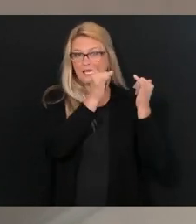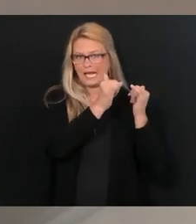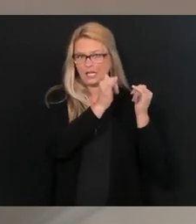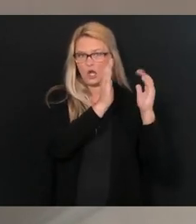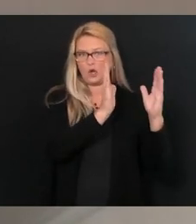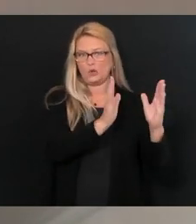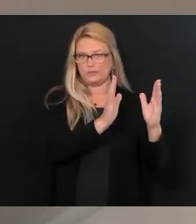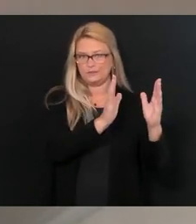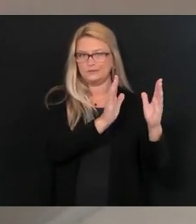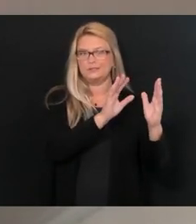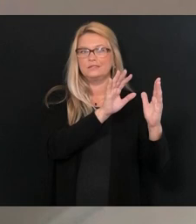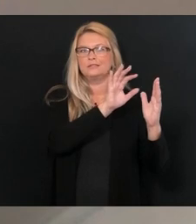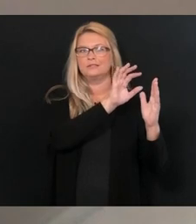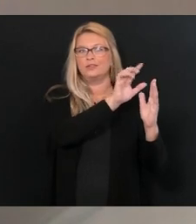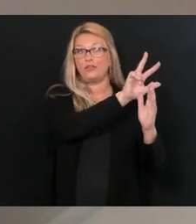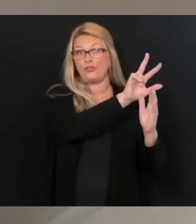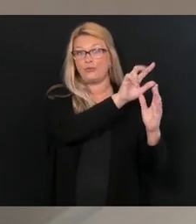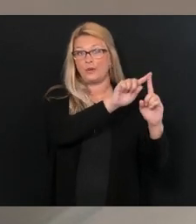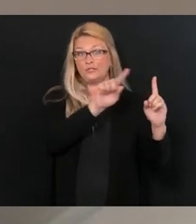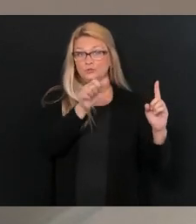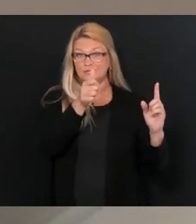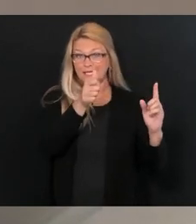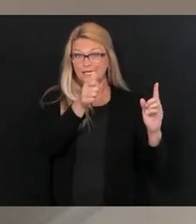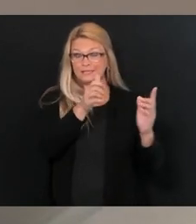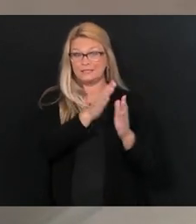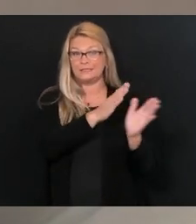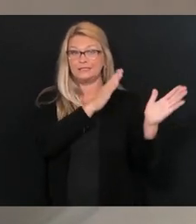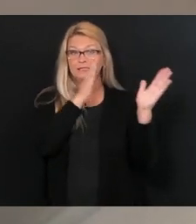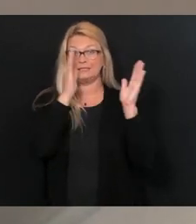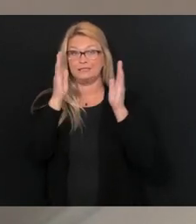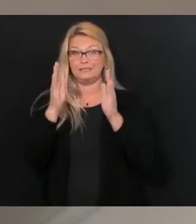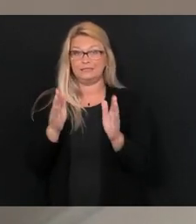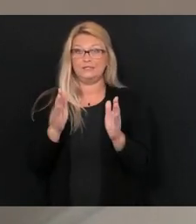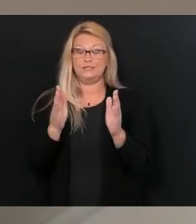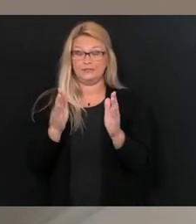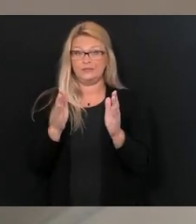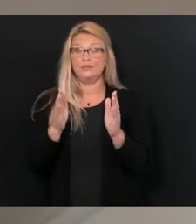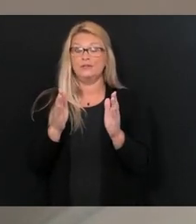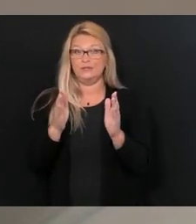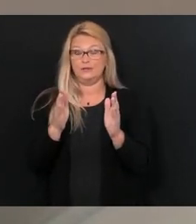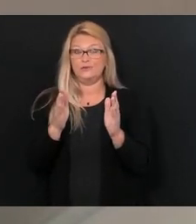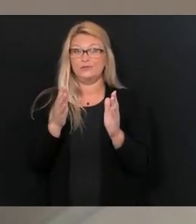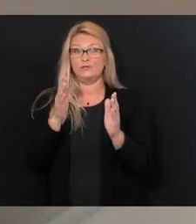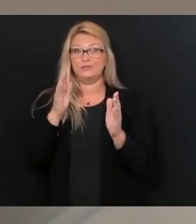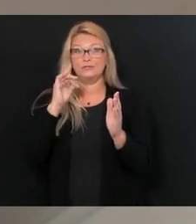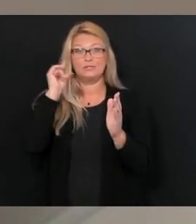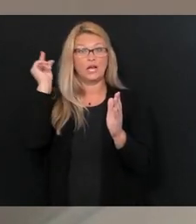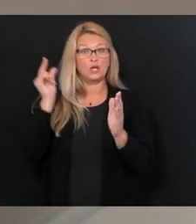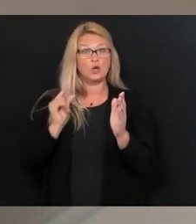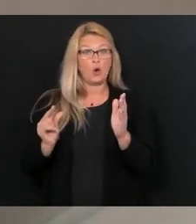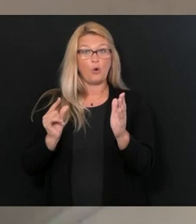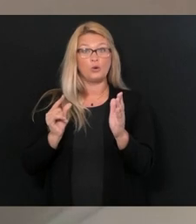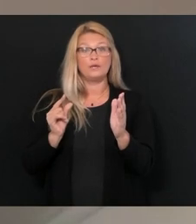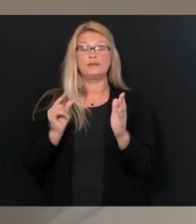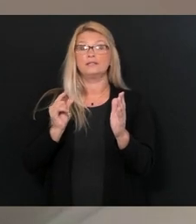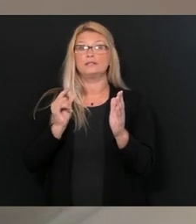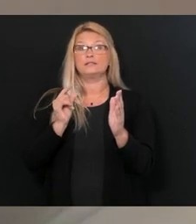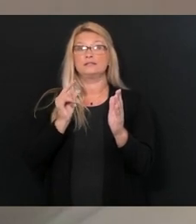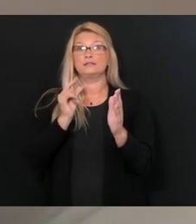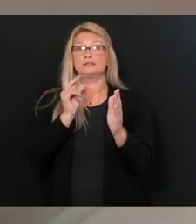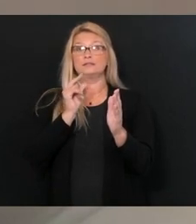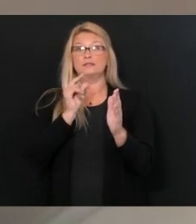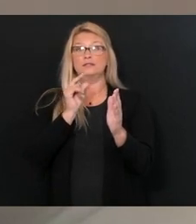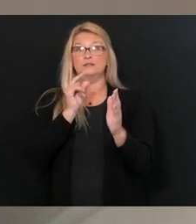color, which is three to 10 cases per 100,000 population, a gold color, where we used